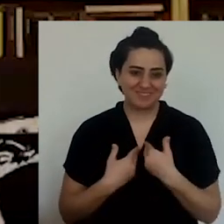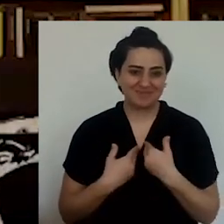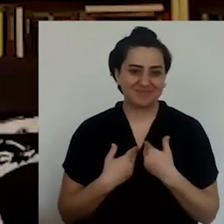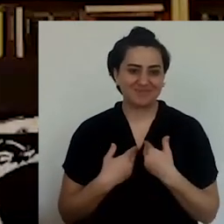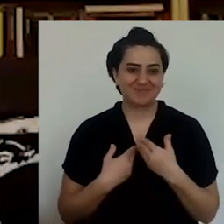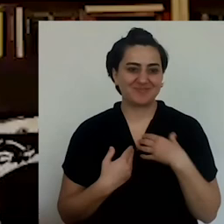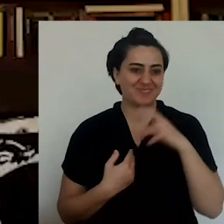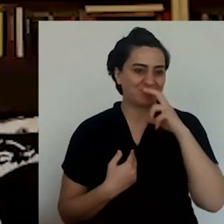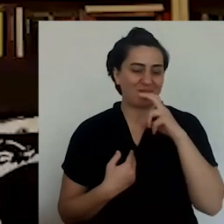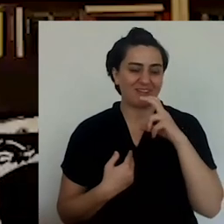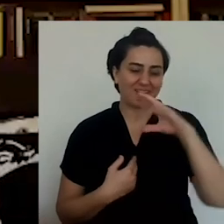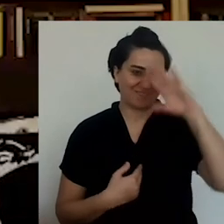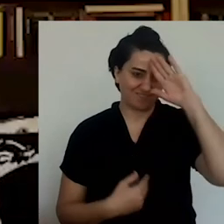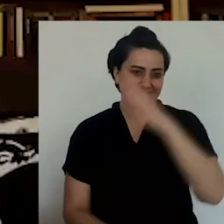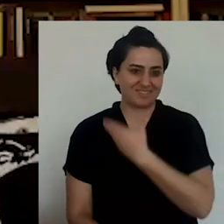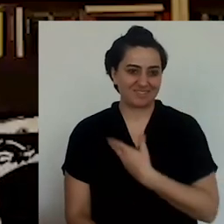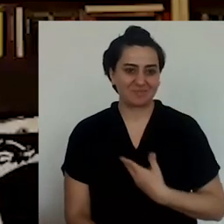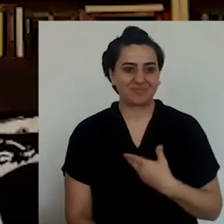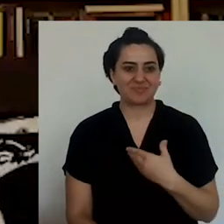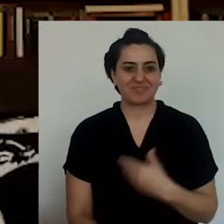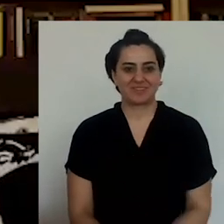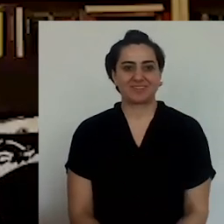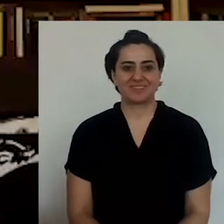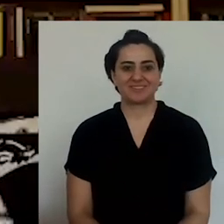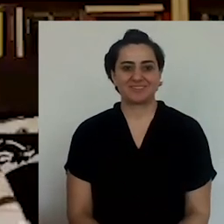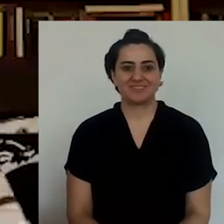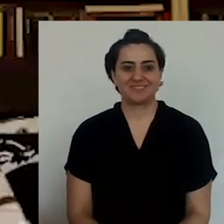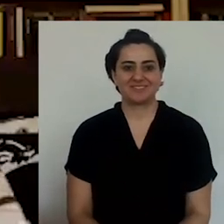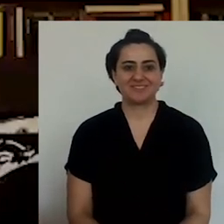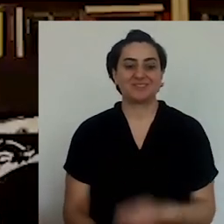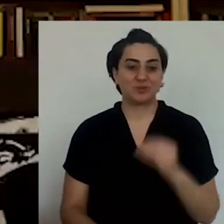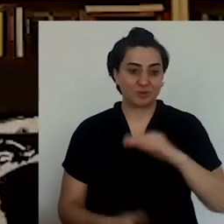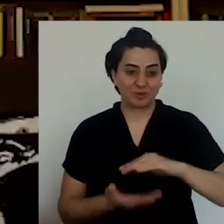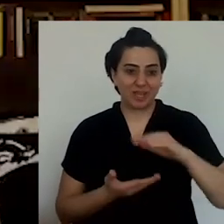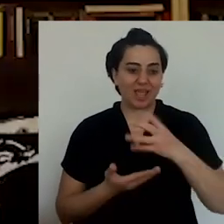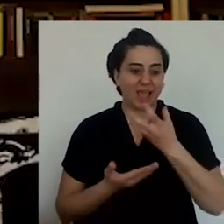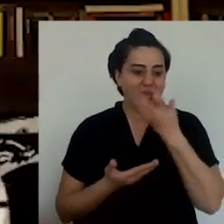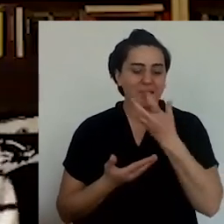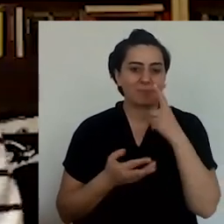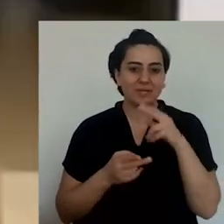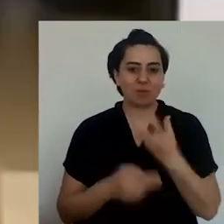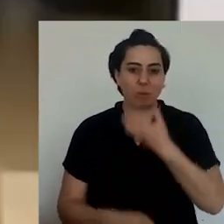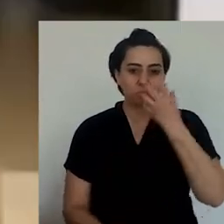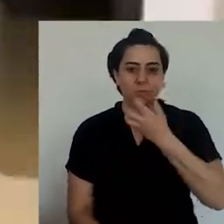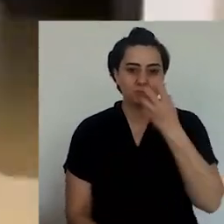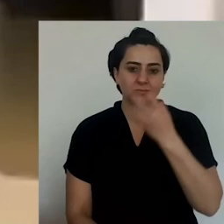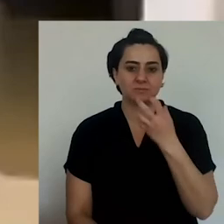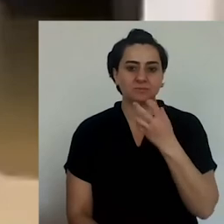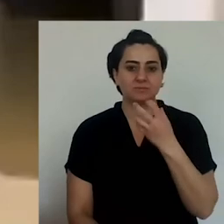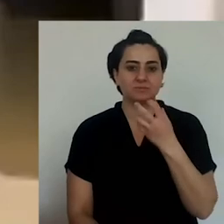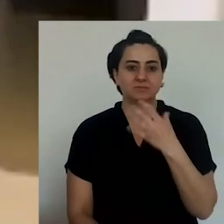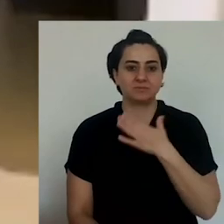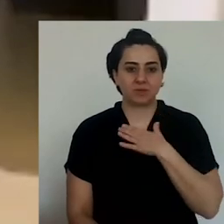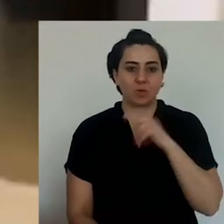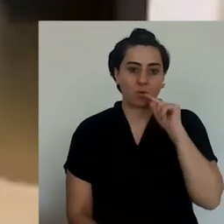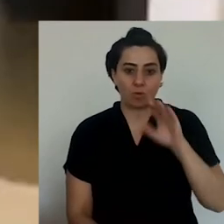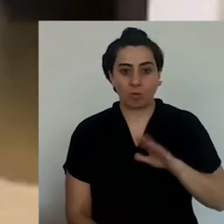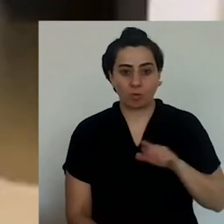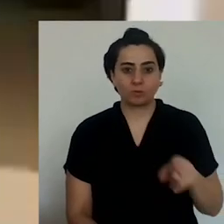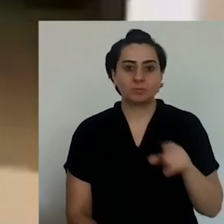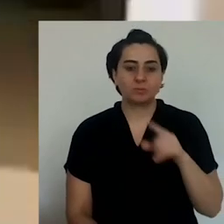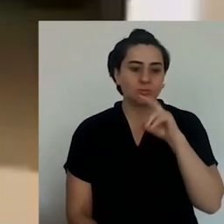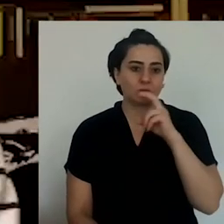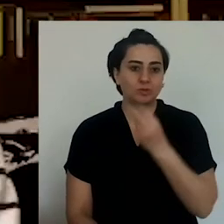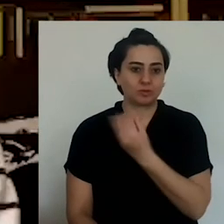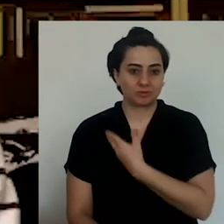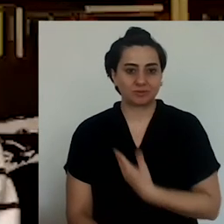said curds like it a lot. If that's a criterion, then I'm also curd. Well, I used